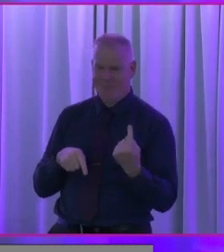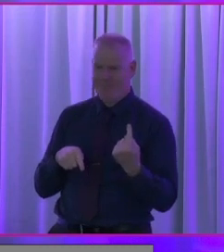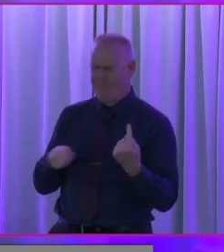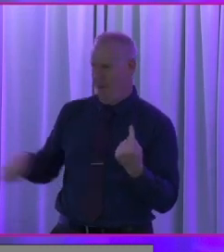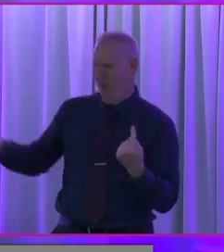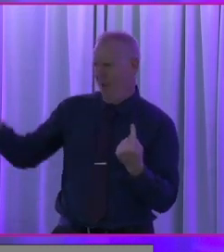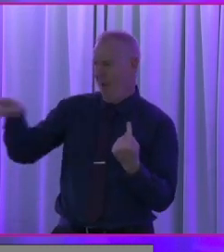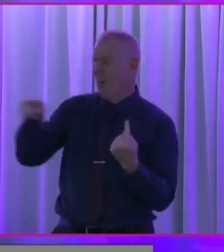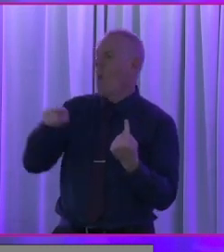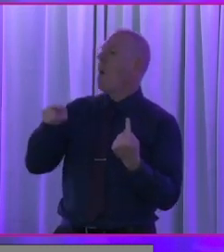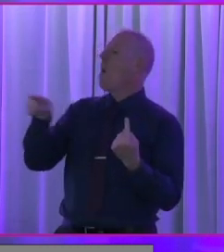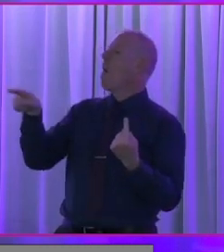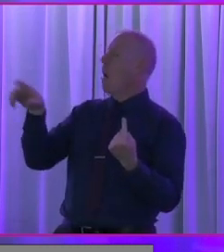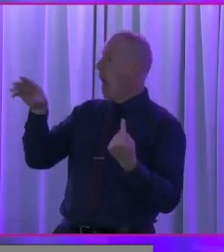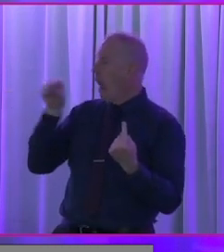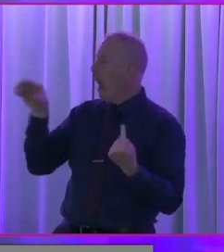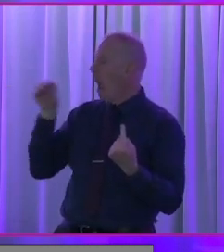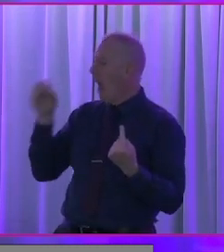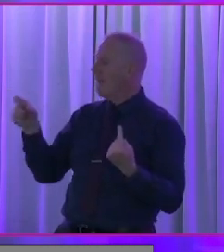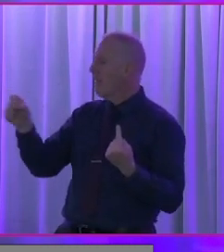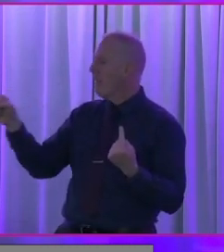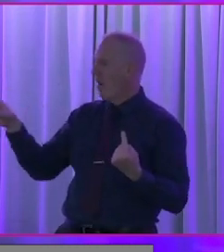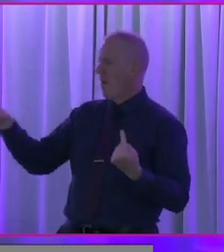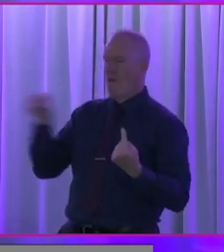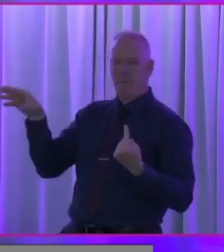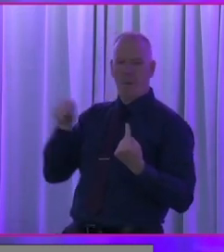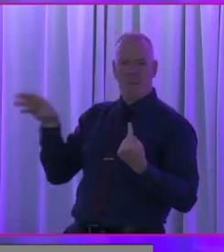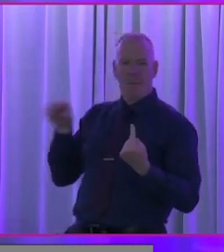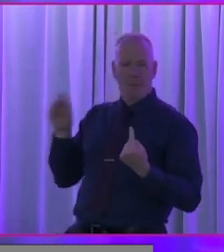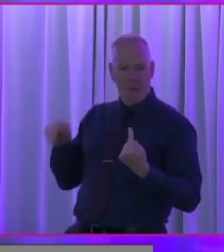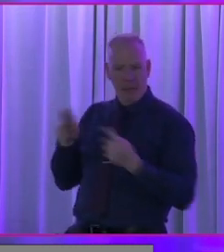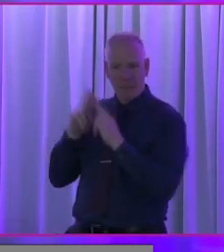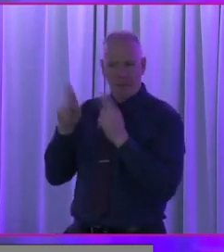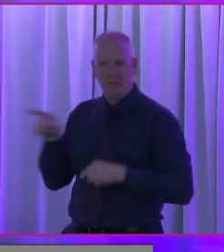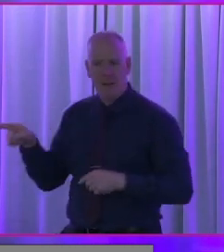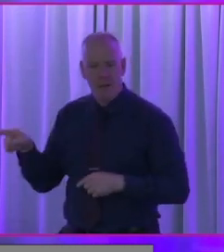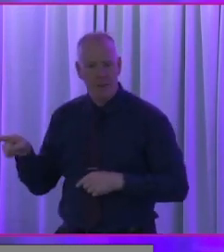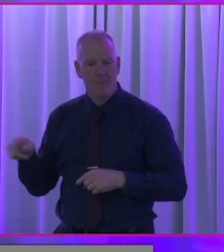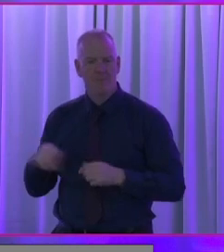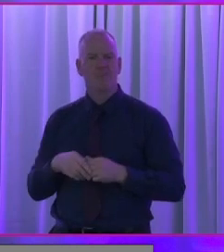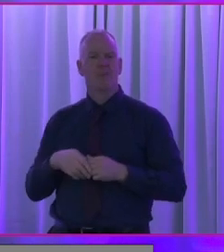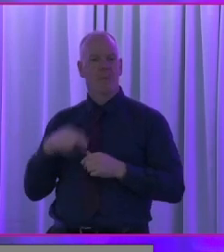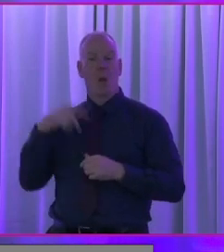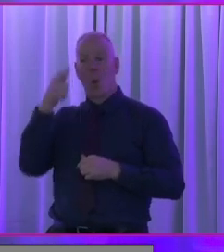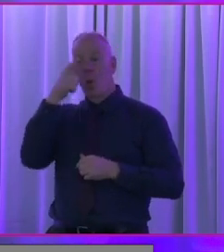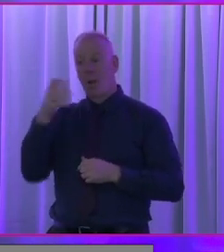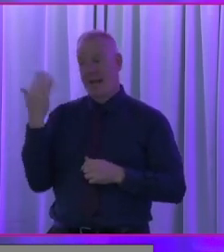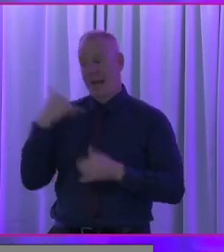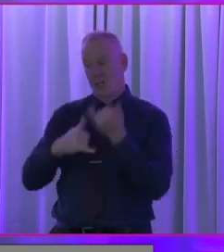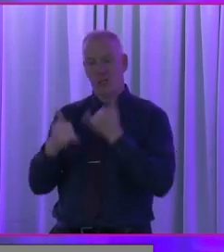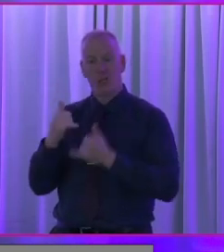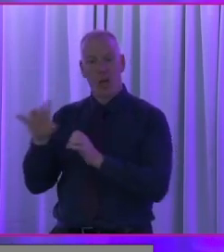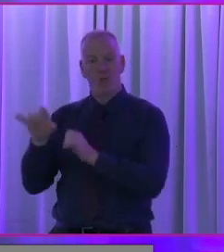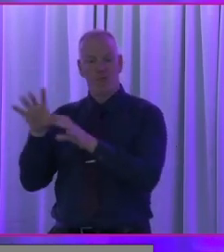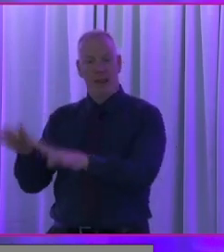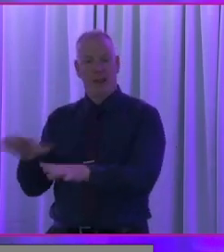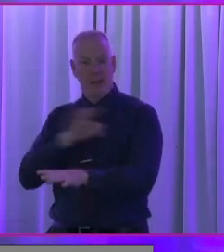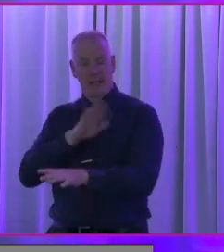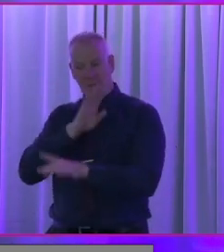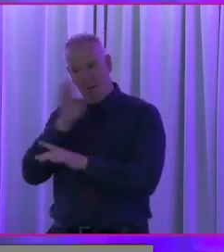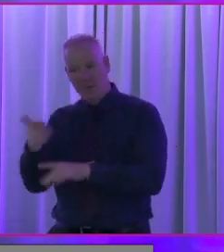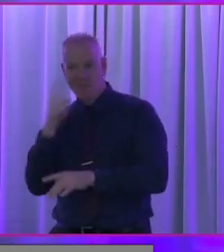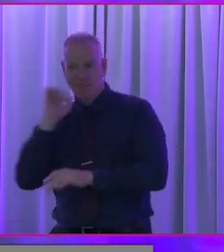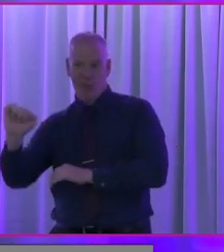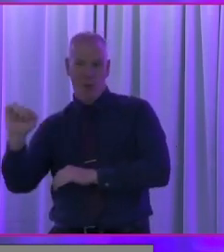alone. It will be beyond our shores, you know, and I, I was fortunate enough to be in Australia last year to have a look at the way